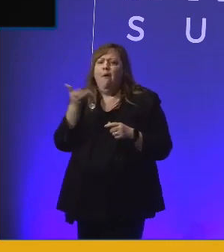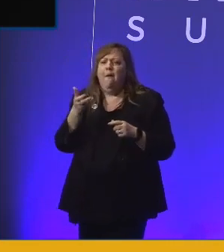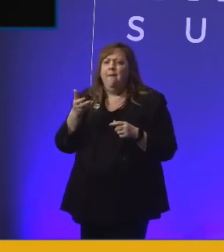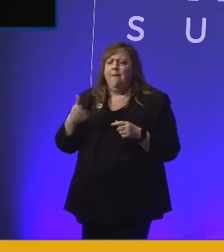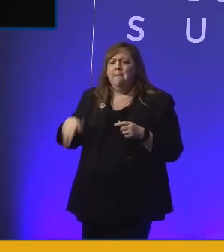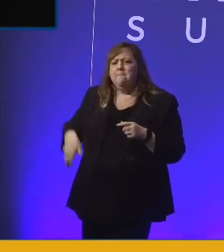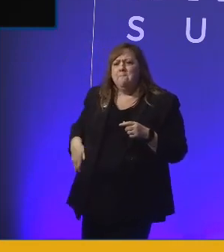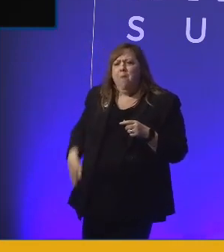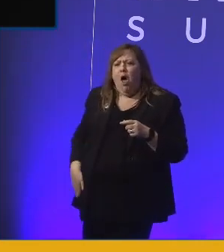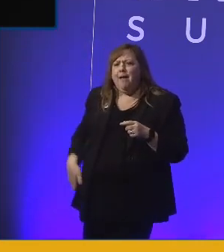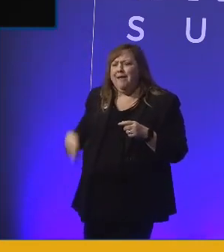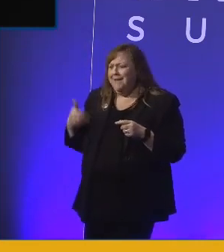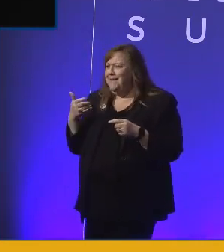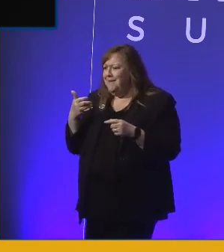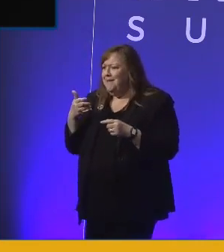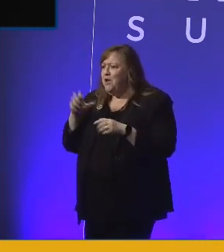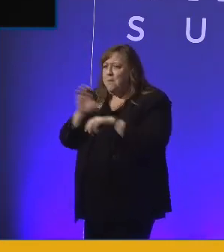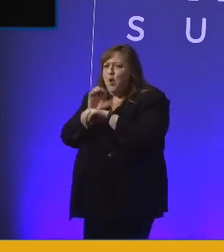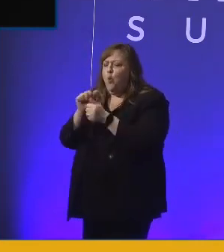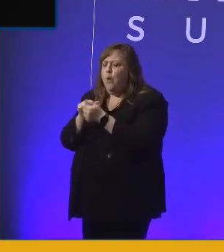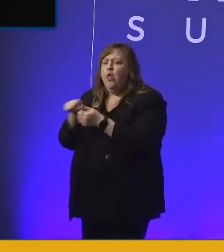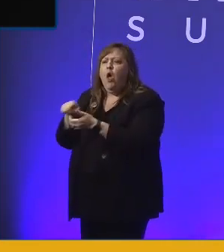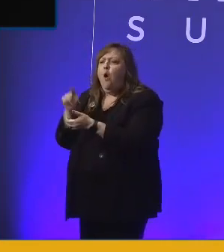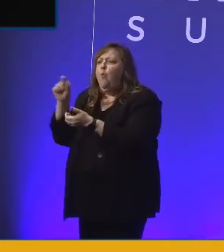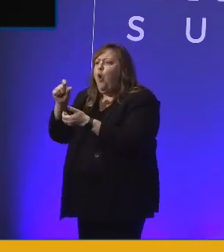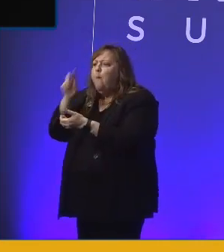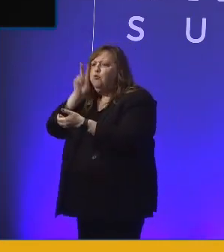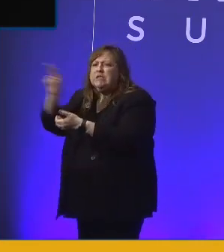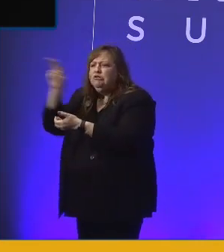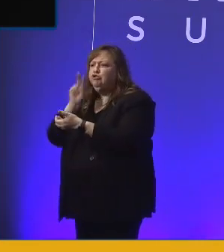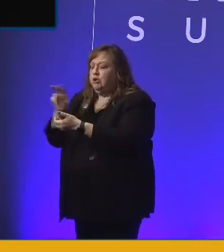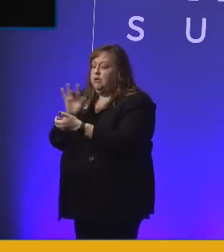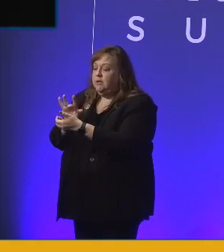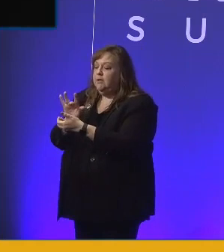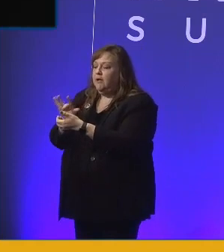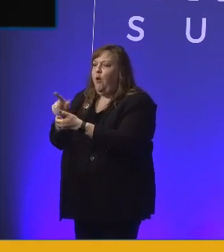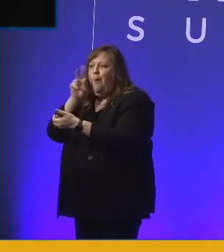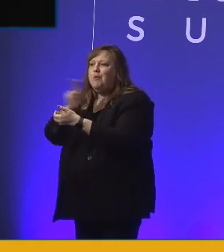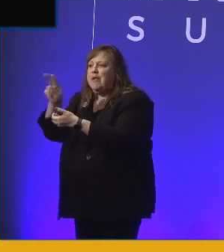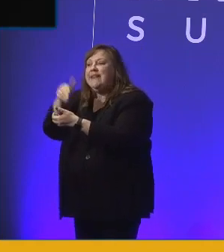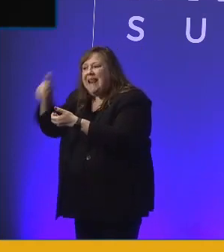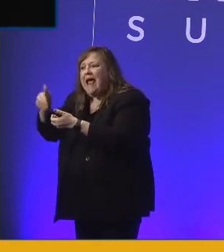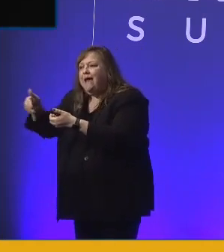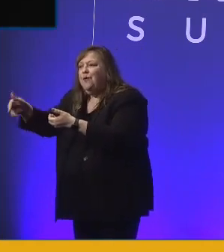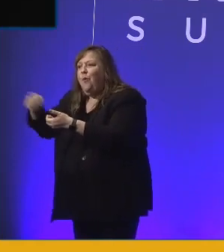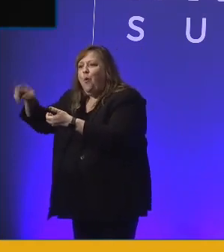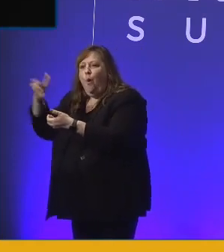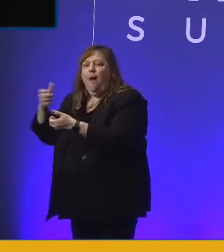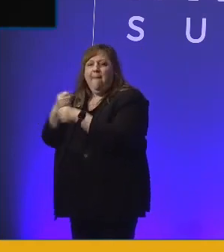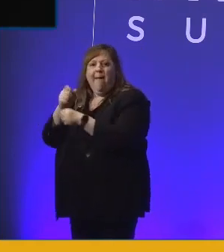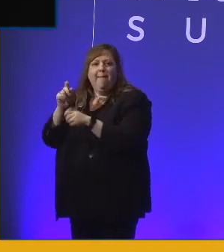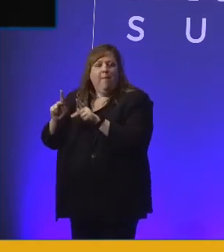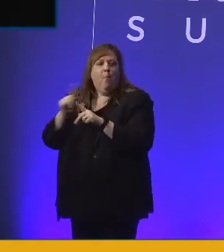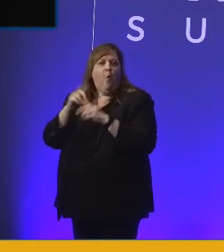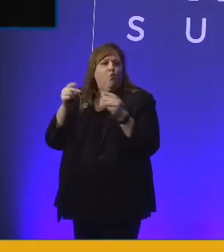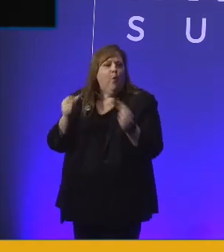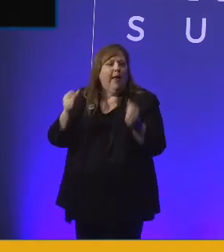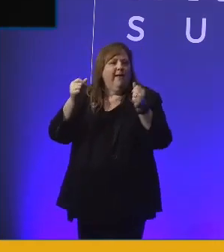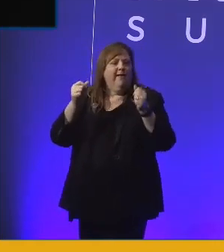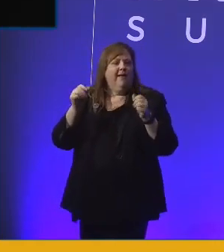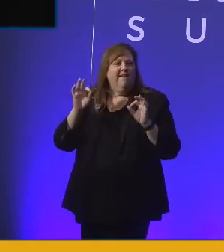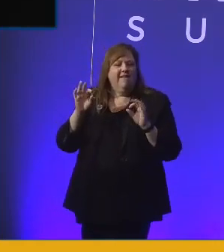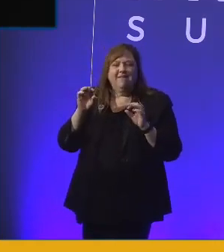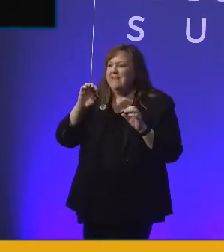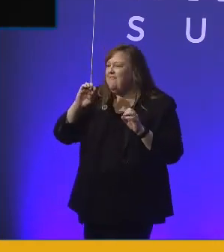word prediction on it. My god, word prediction. You know, word prediction was all about making people quicker and efficient on a tiny screen,